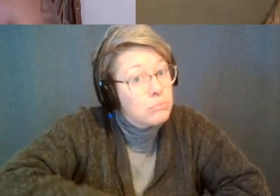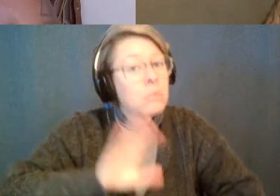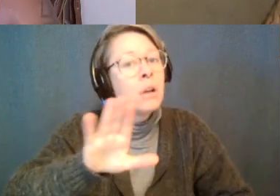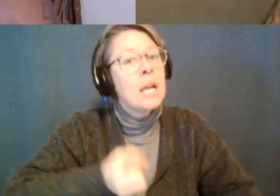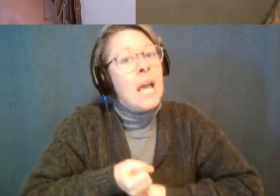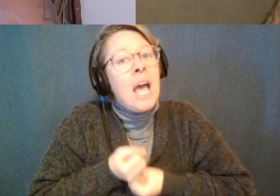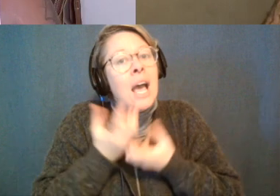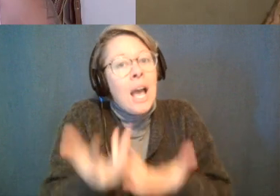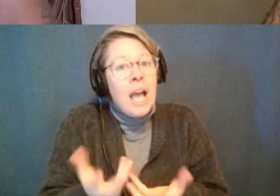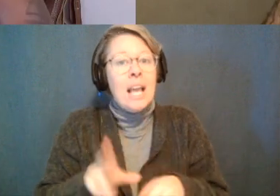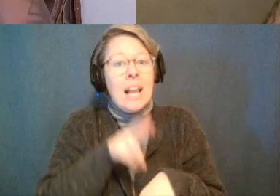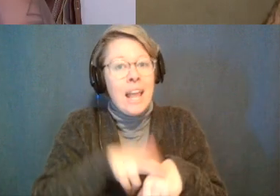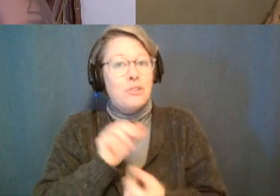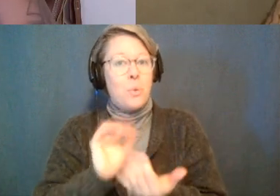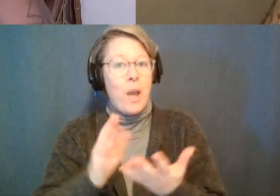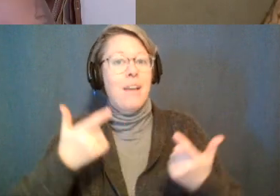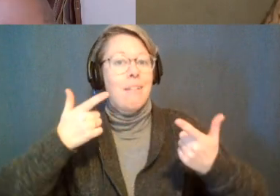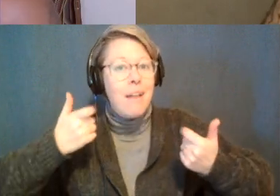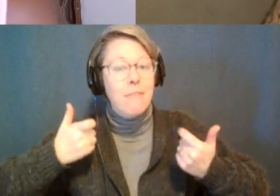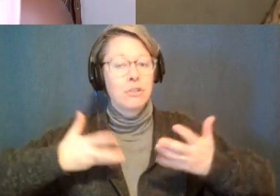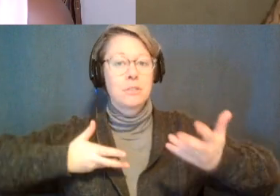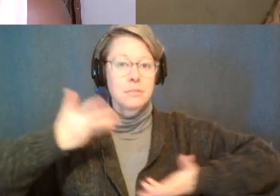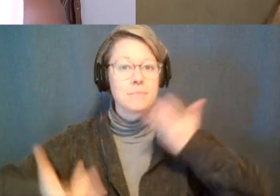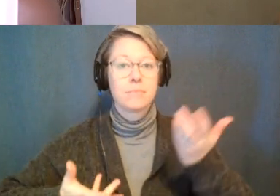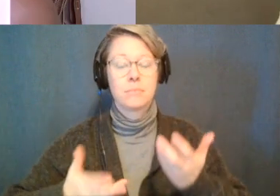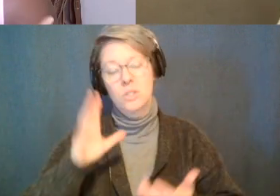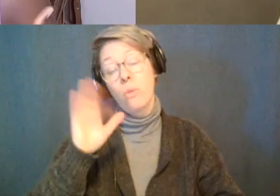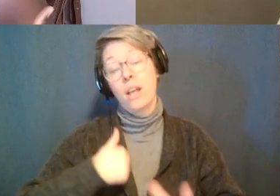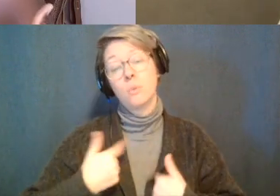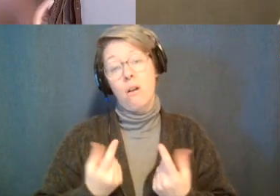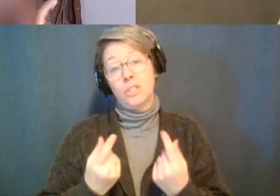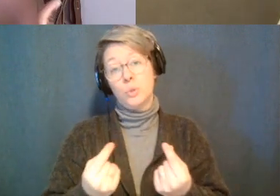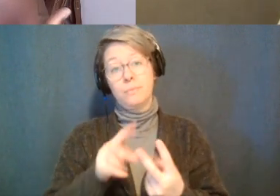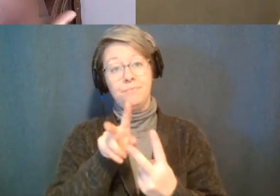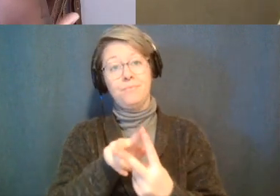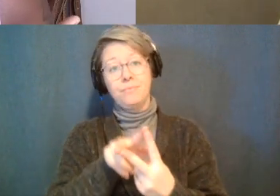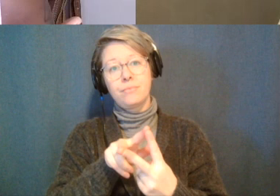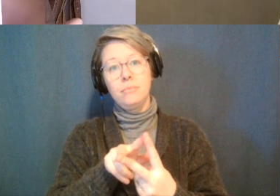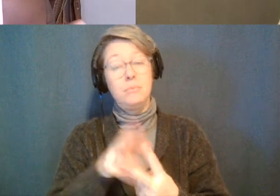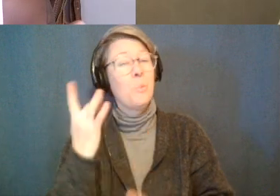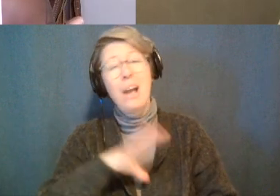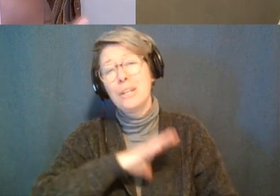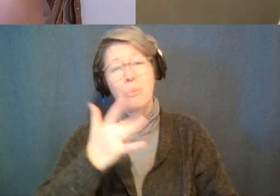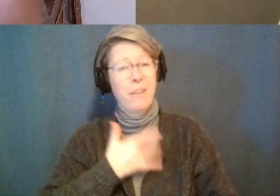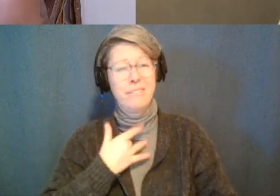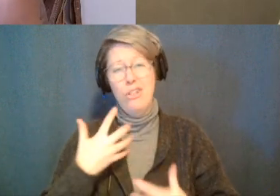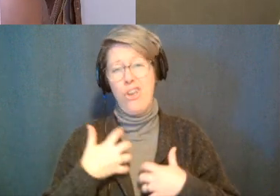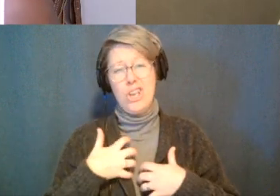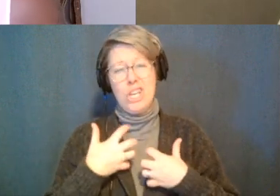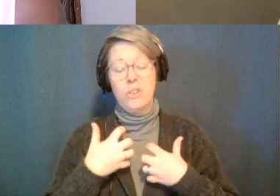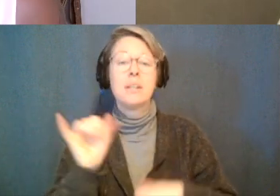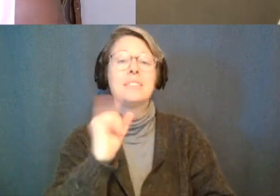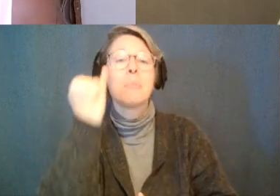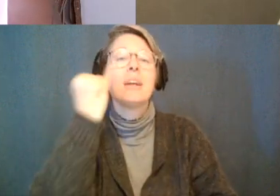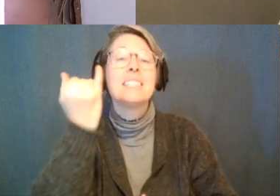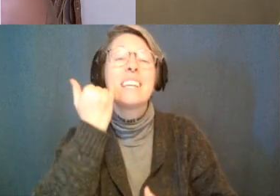in a natural way but um but yeah that's how i deal with it because i just don't like the way it feels it's like when you wear like tight ass